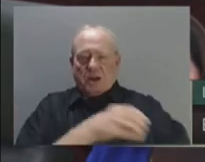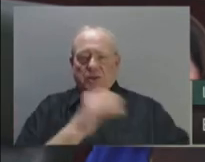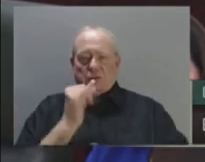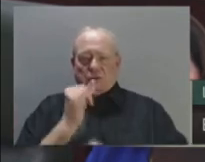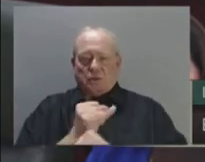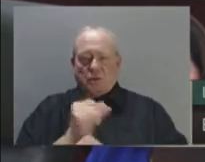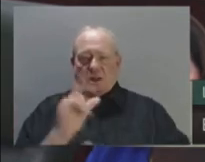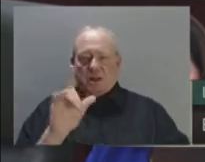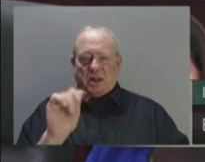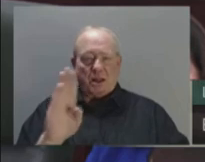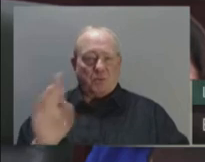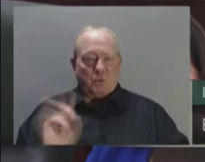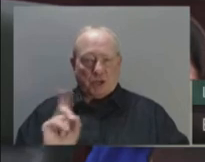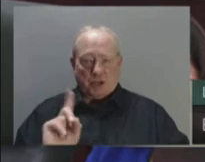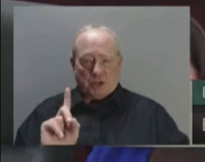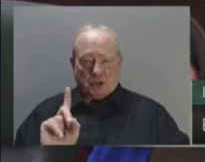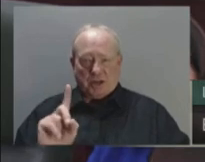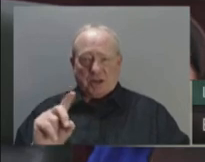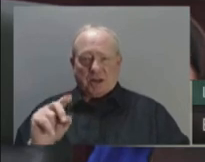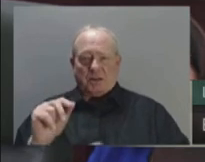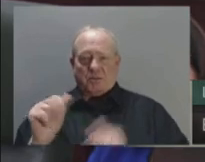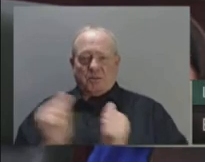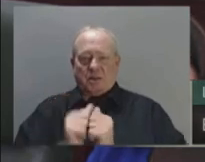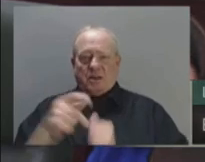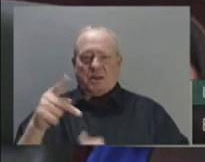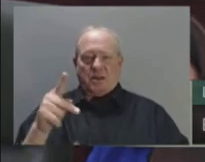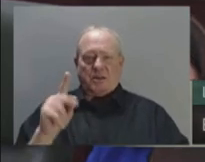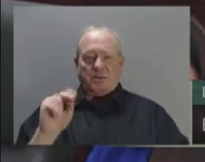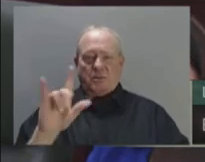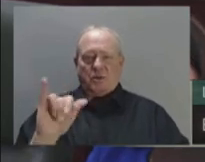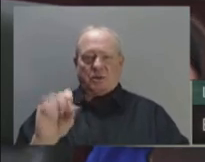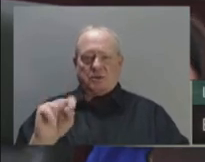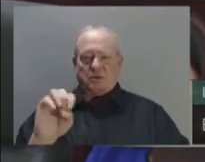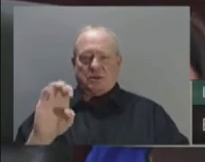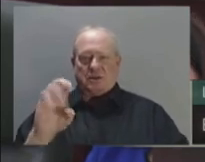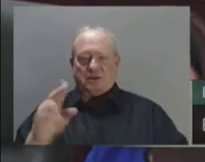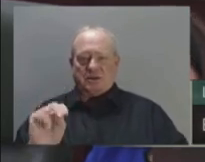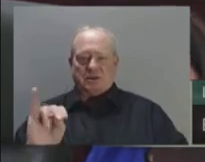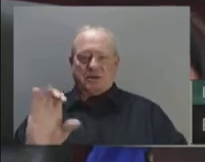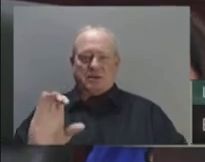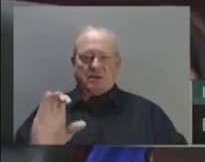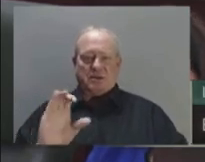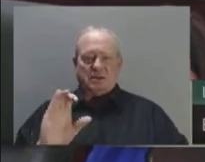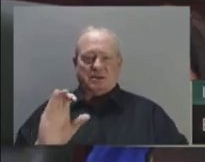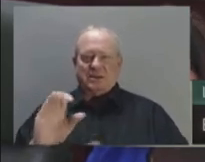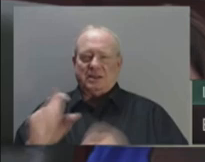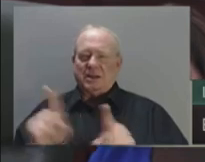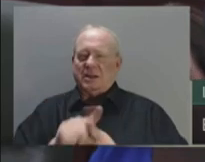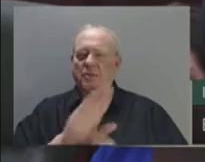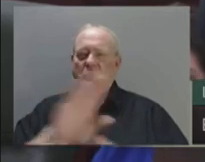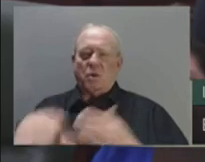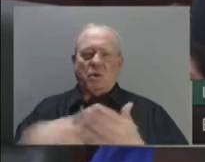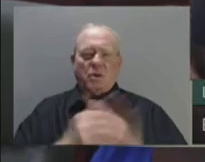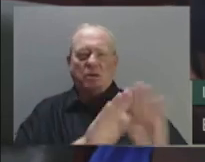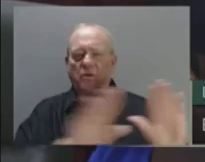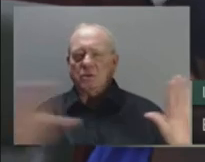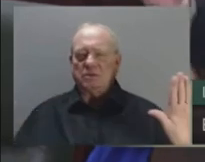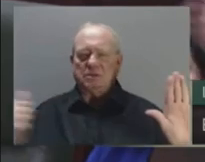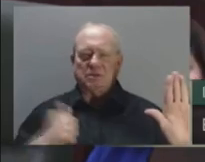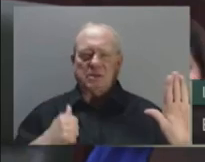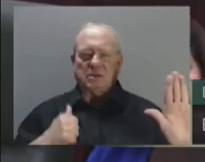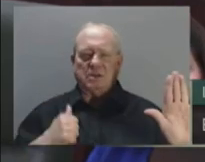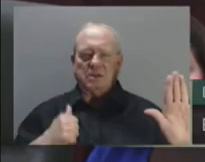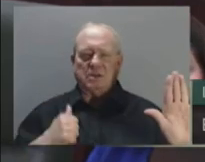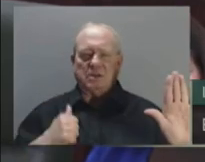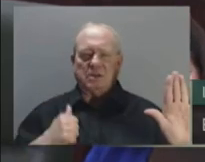Mr. Speaker, in Alberta, we, like every other province, are experiencing a serious challenge in healthcare capacity. This